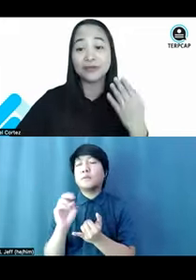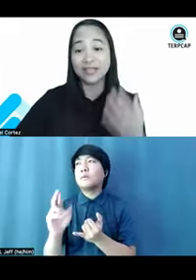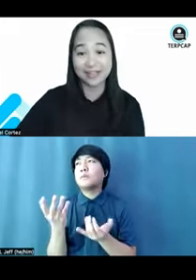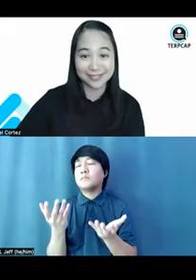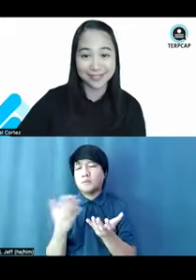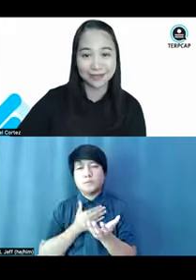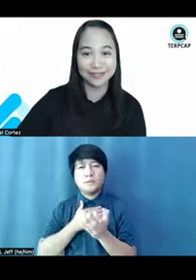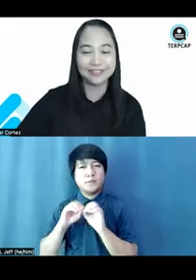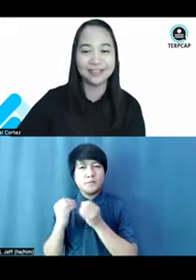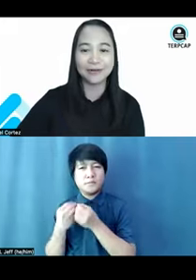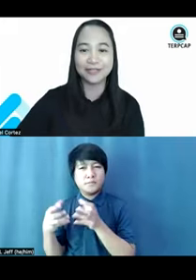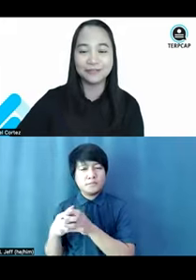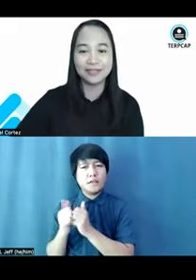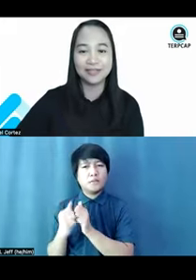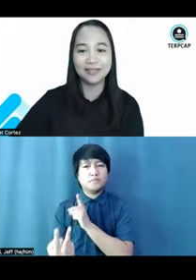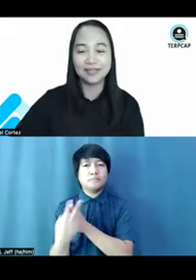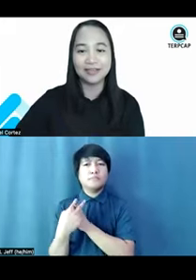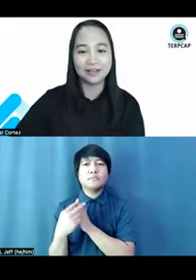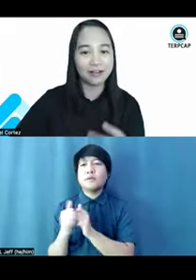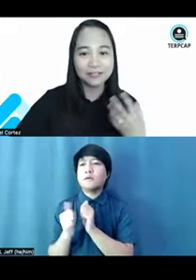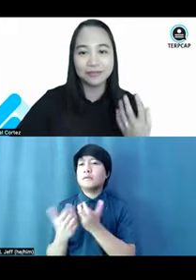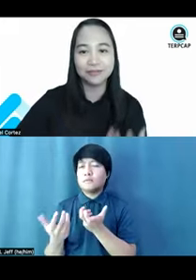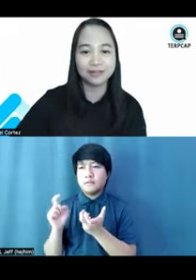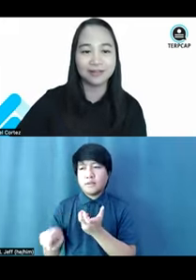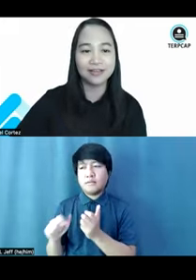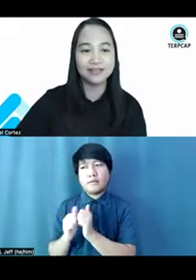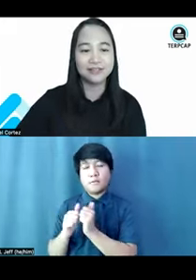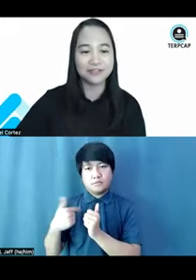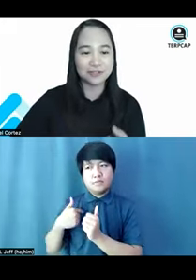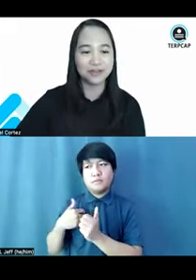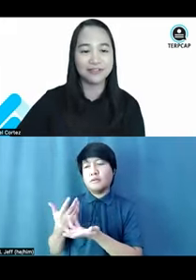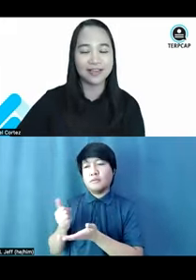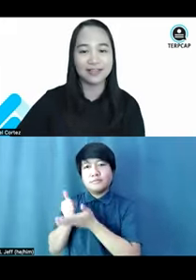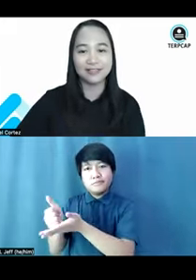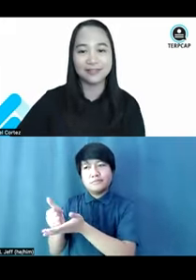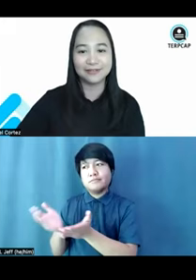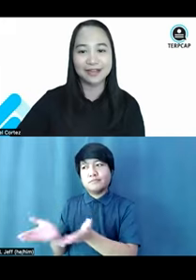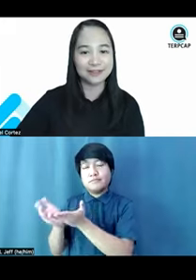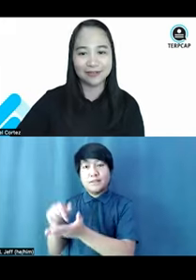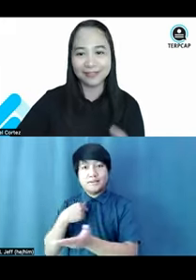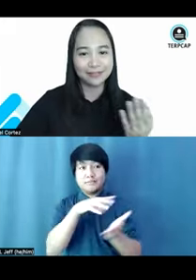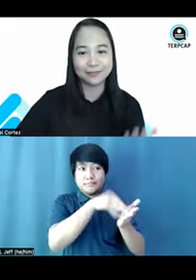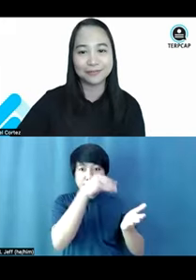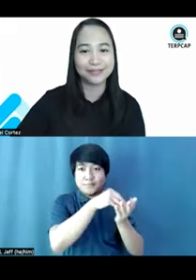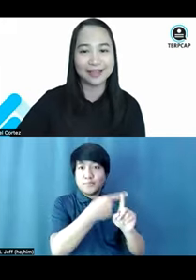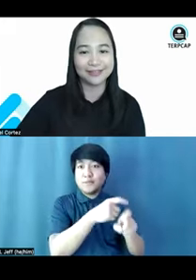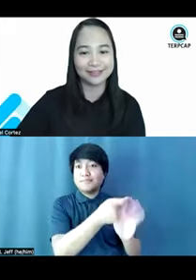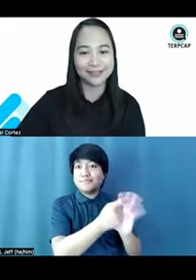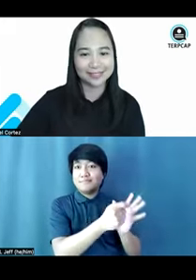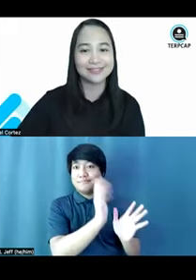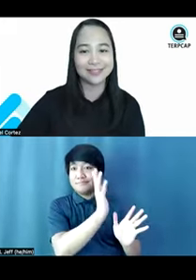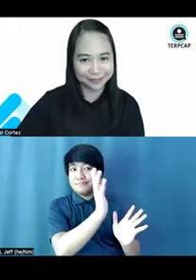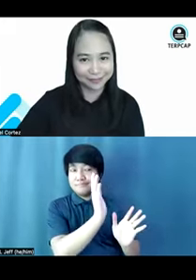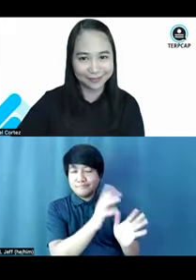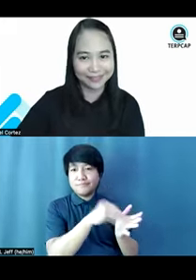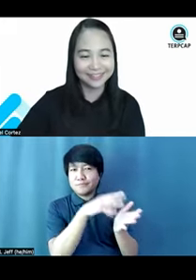to your organization. How can you be a contributor to ensure that, you know, the content that you're putting out there